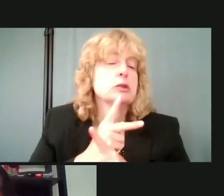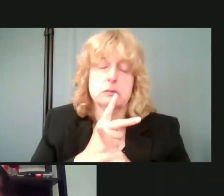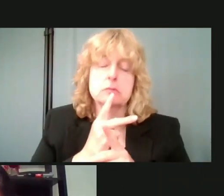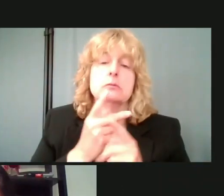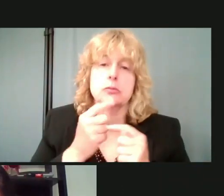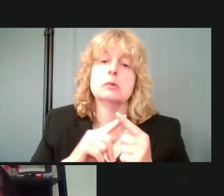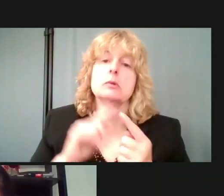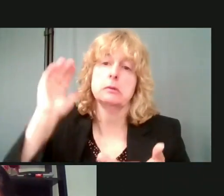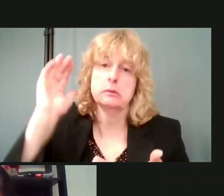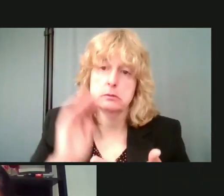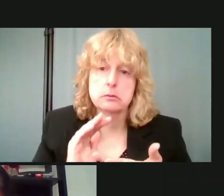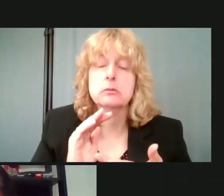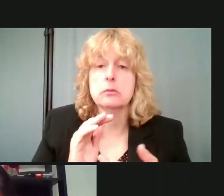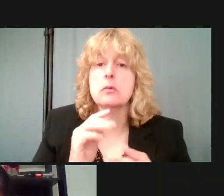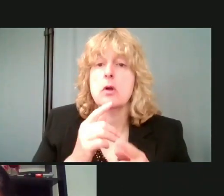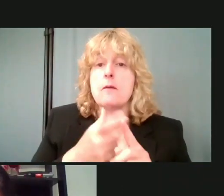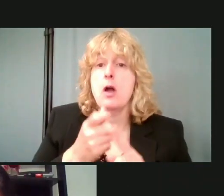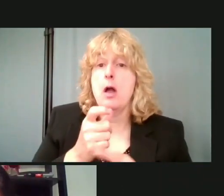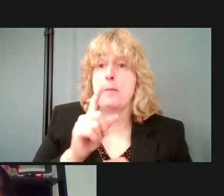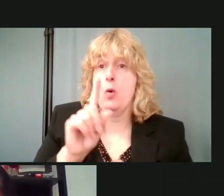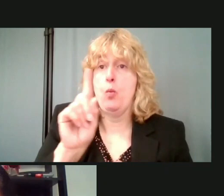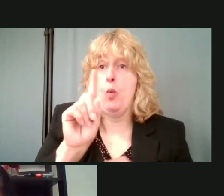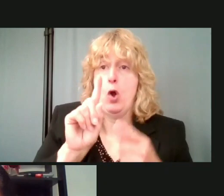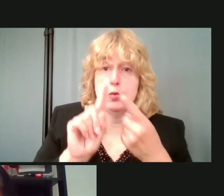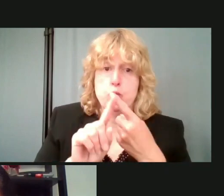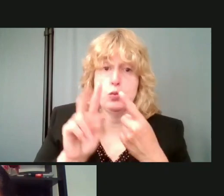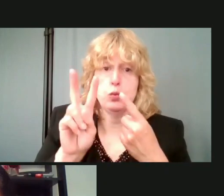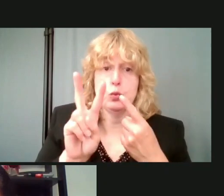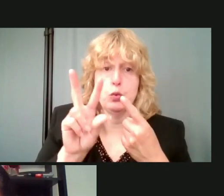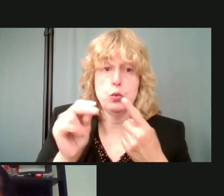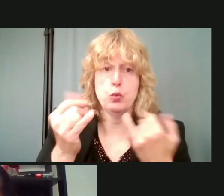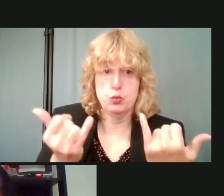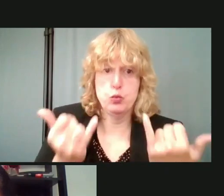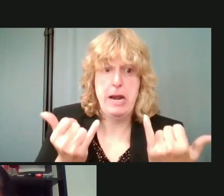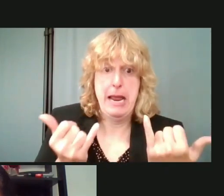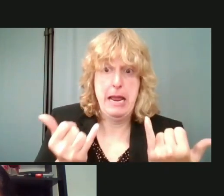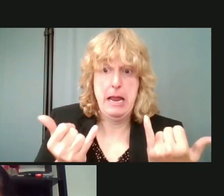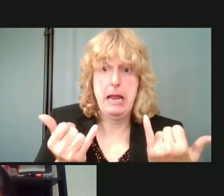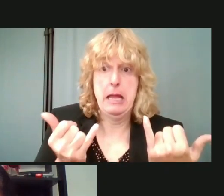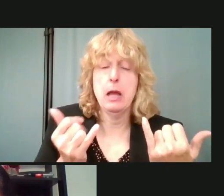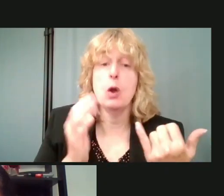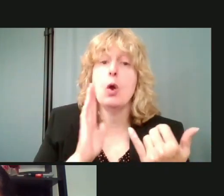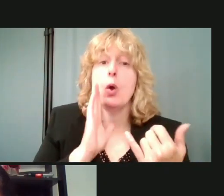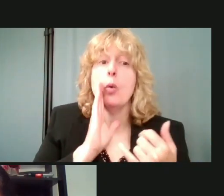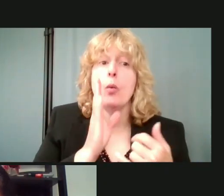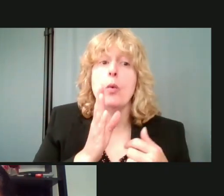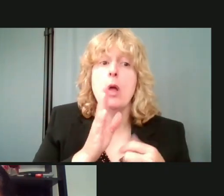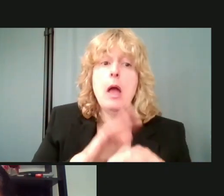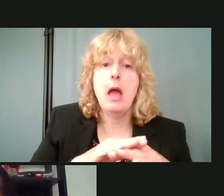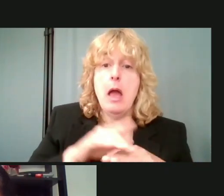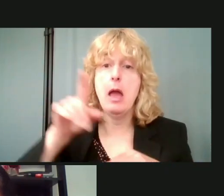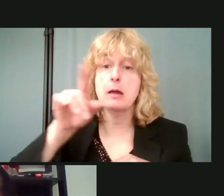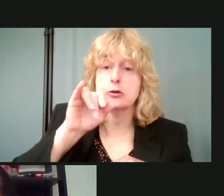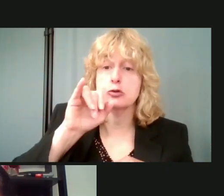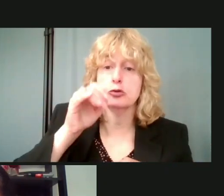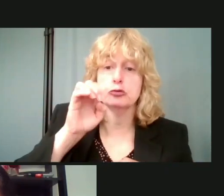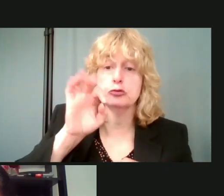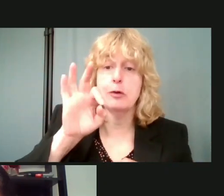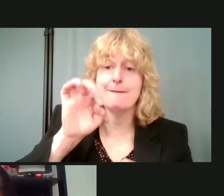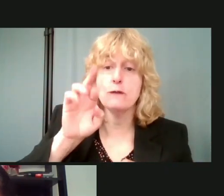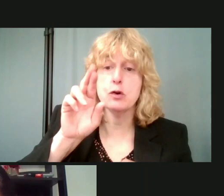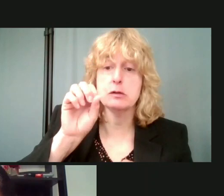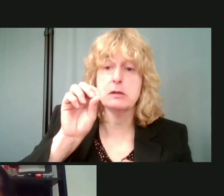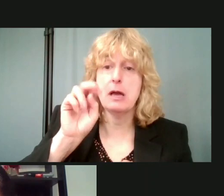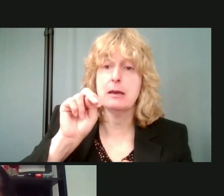one o'clock there from one to two 30, we'll be at, um, uh, on Jefferson Avenue in the